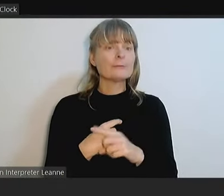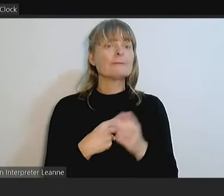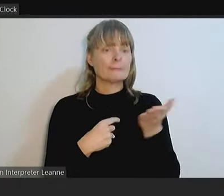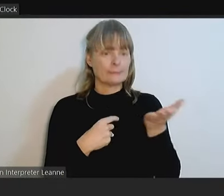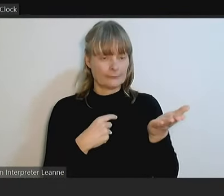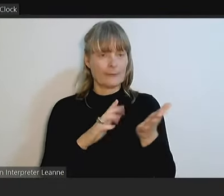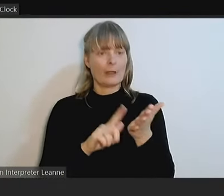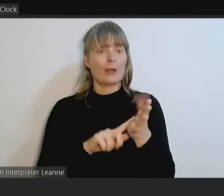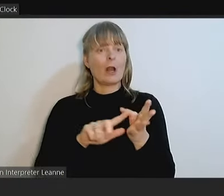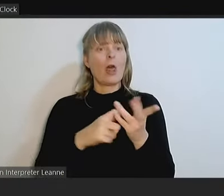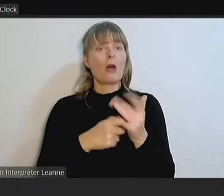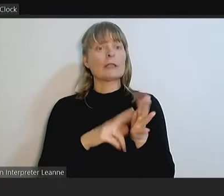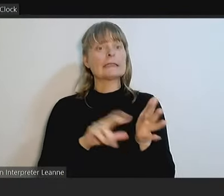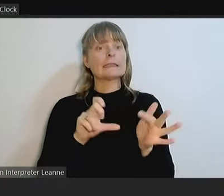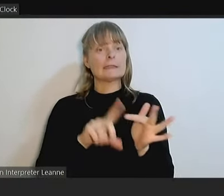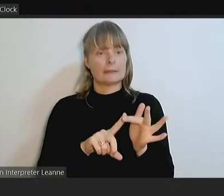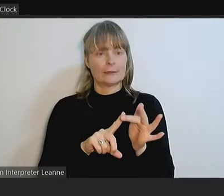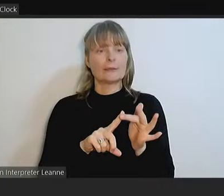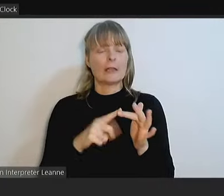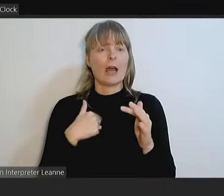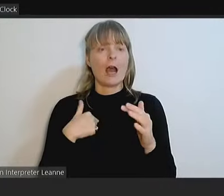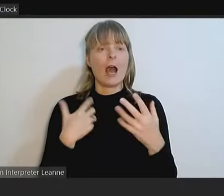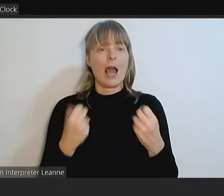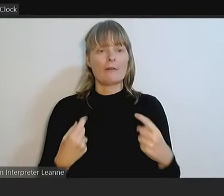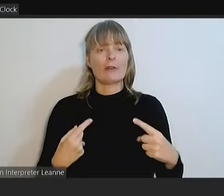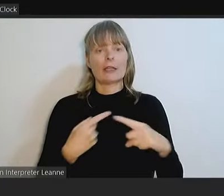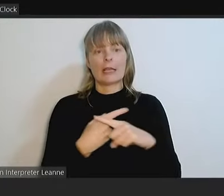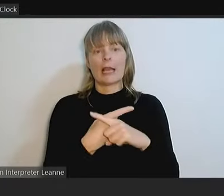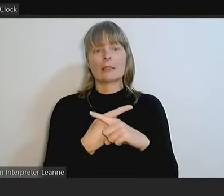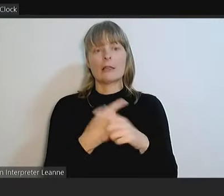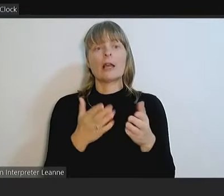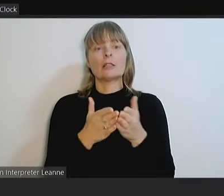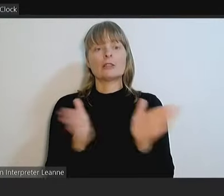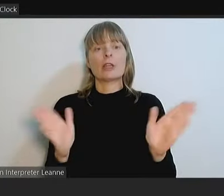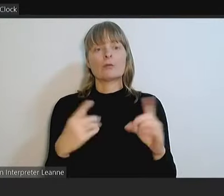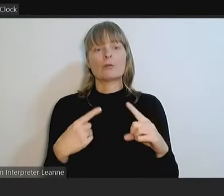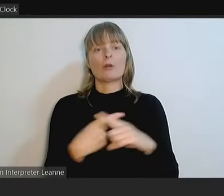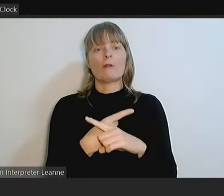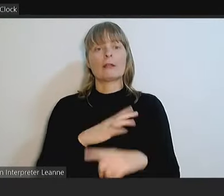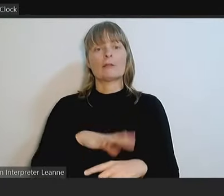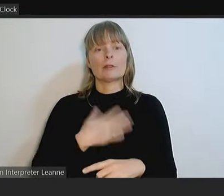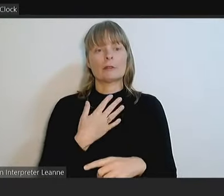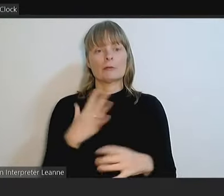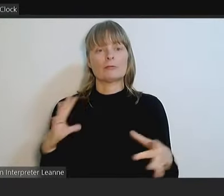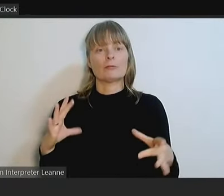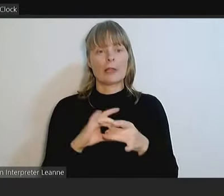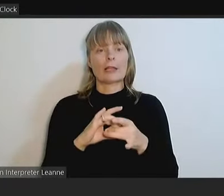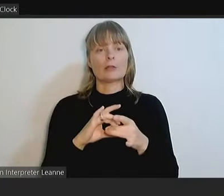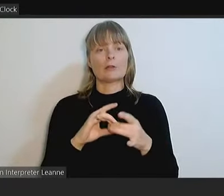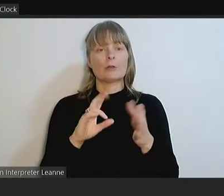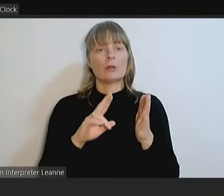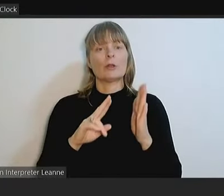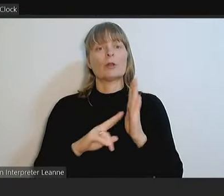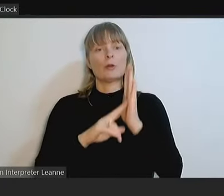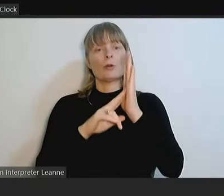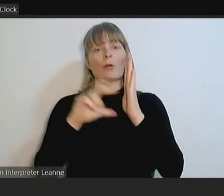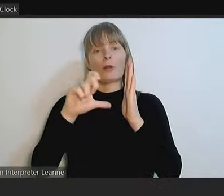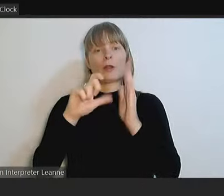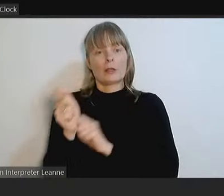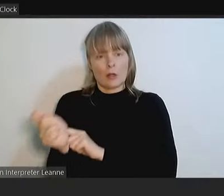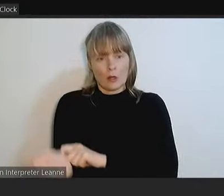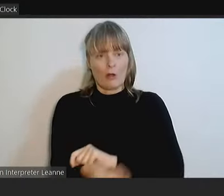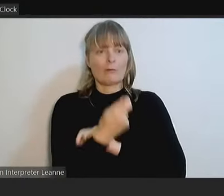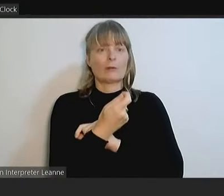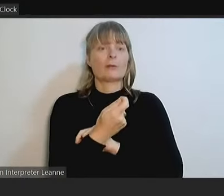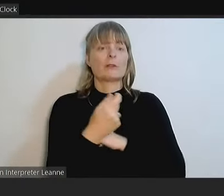Lawrence. Thank you, Mayor Williams. I have a general conflict of interest in relation to Northcote Golf Course through a direct family member's